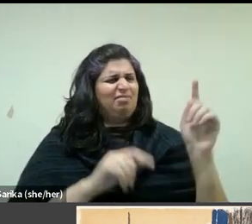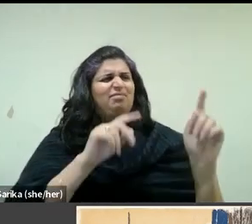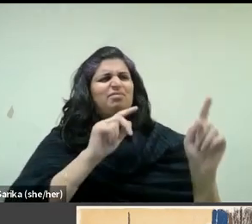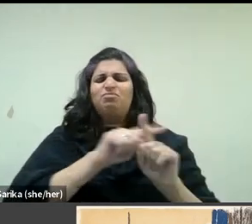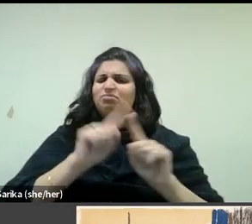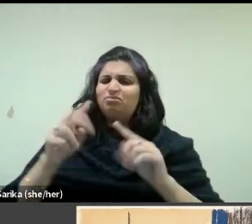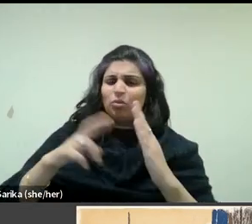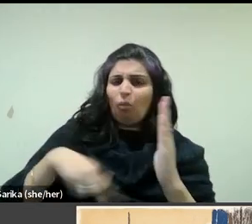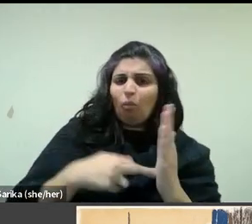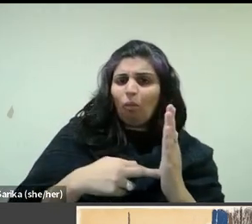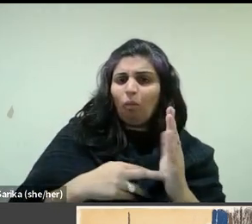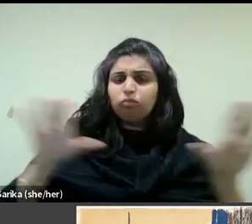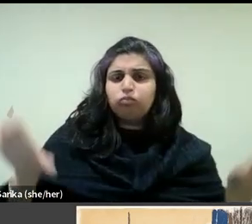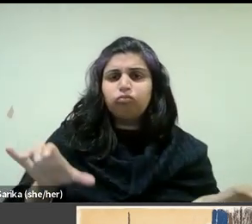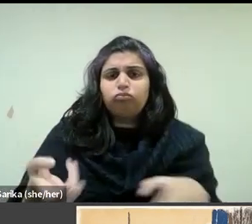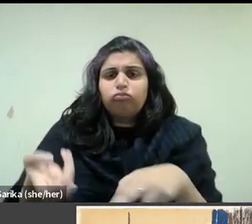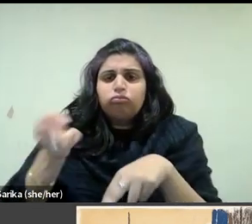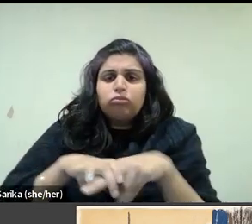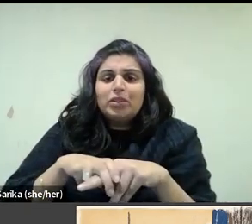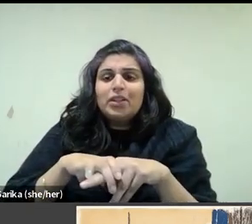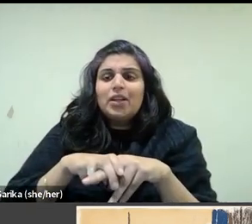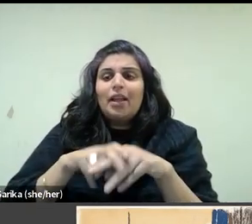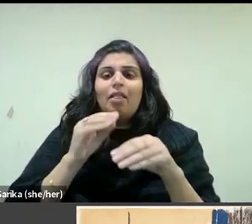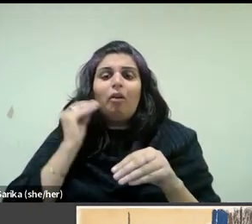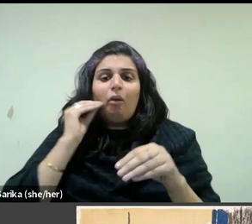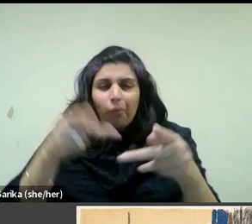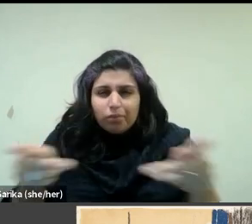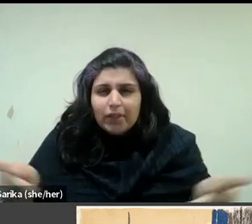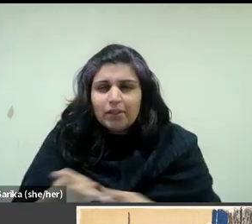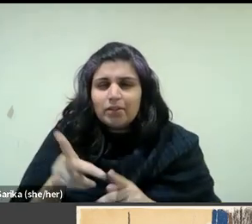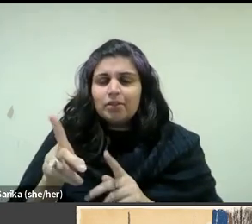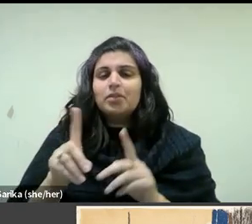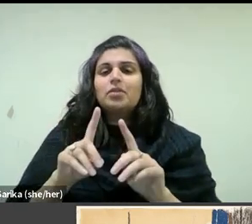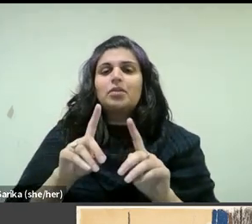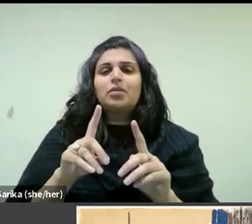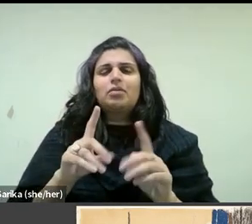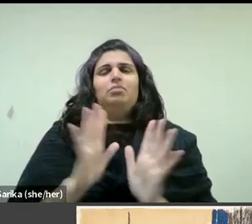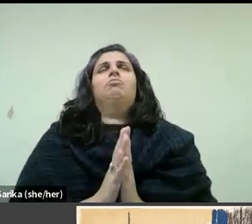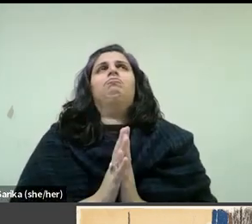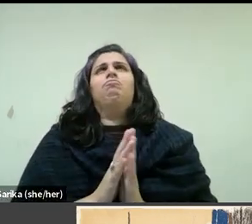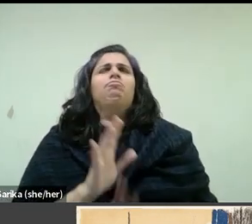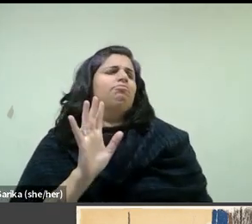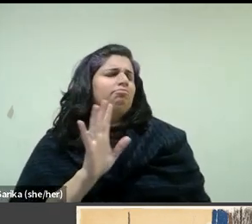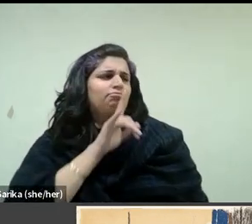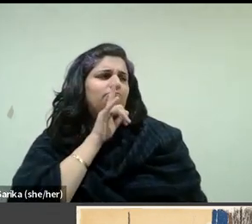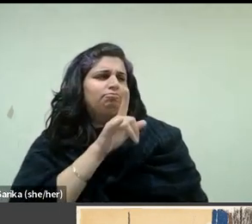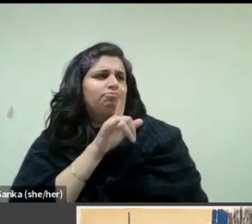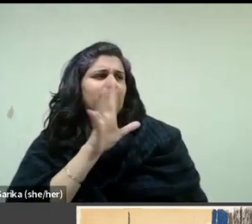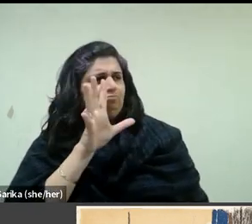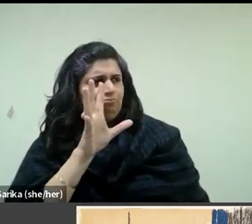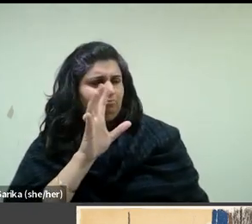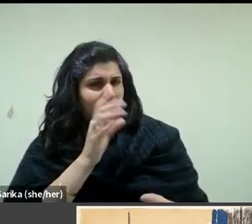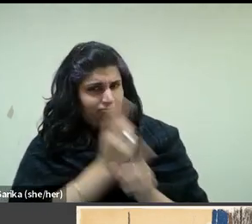entirely within the confines of domestic space suggests it is erroneous to assume Vuillard's output to be